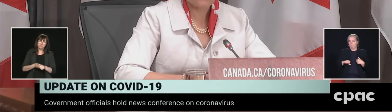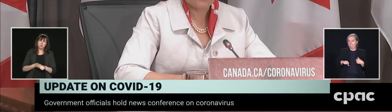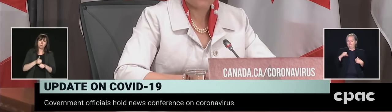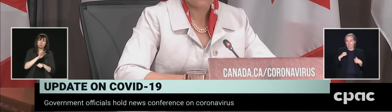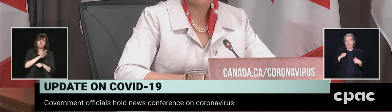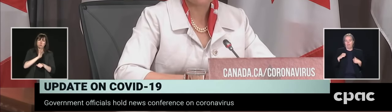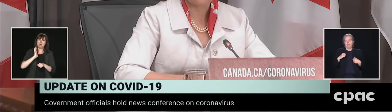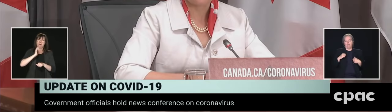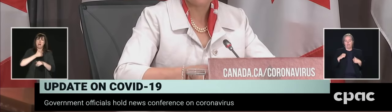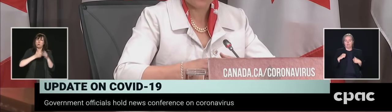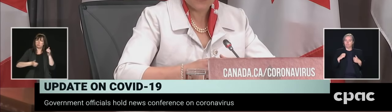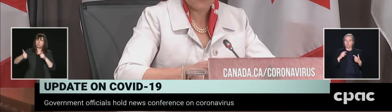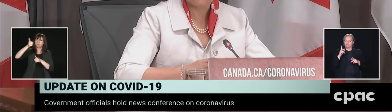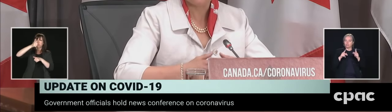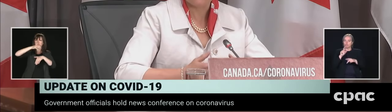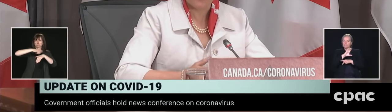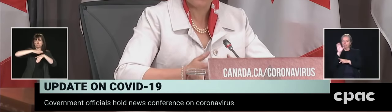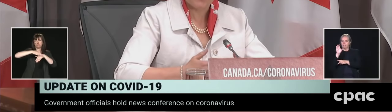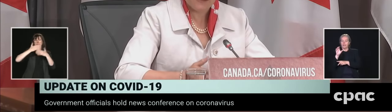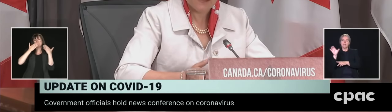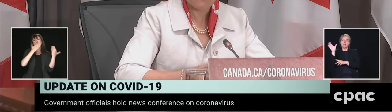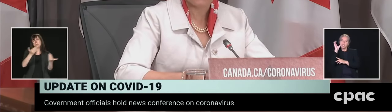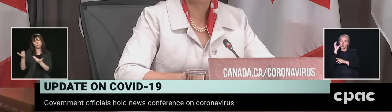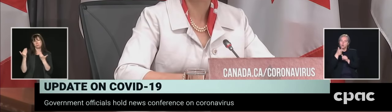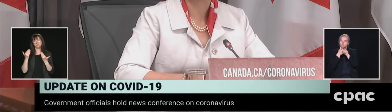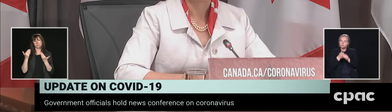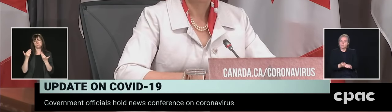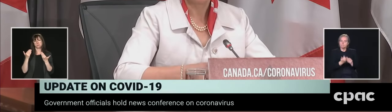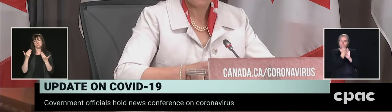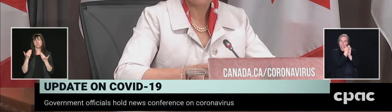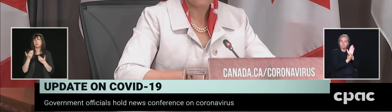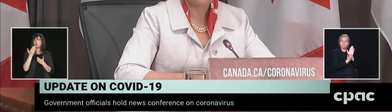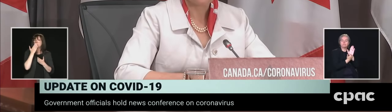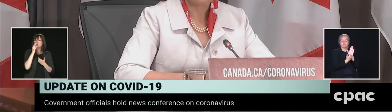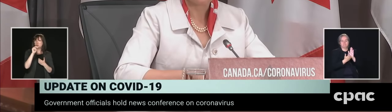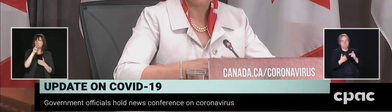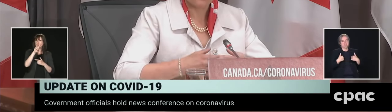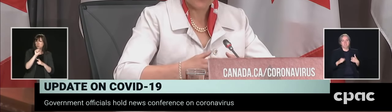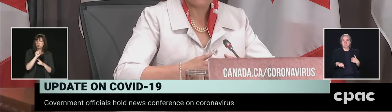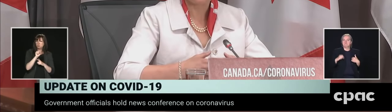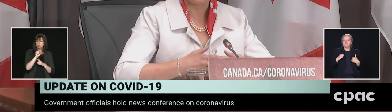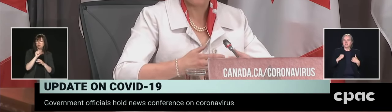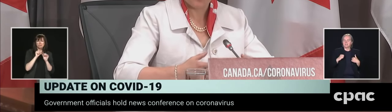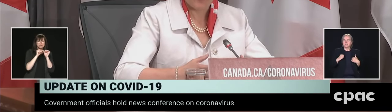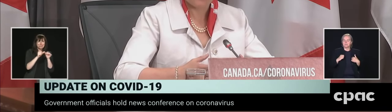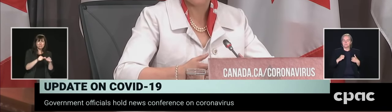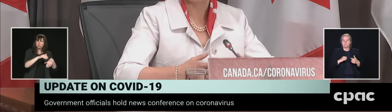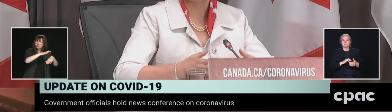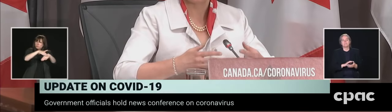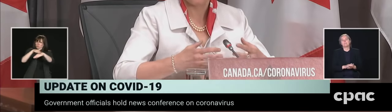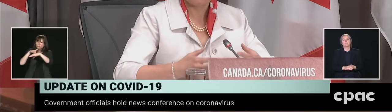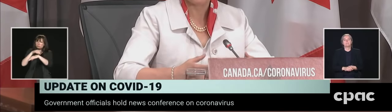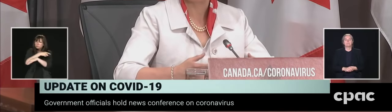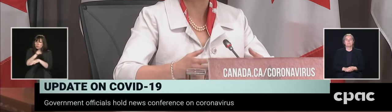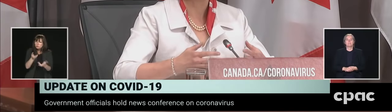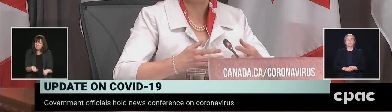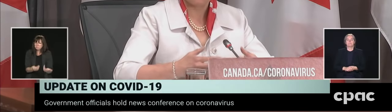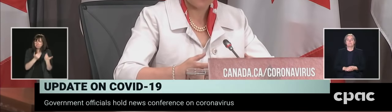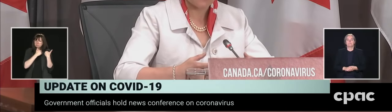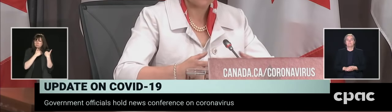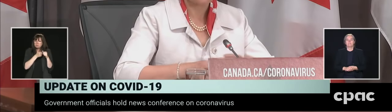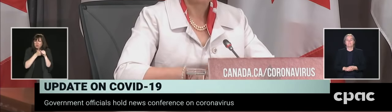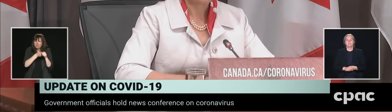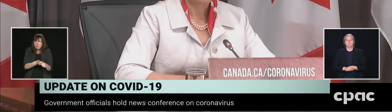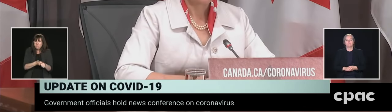the good news is, as a result of following that advice, we are making real progress in beating